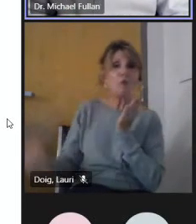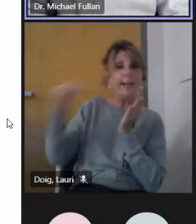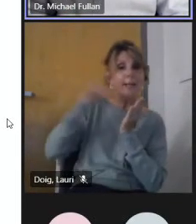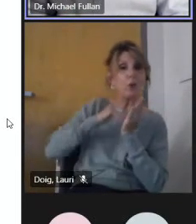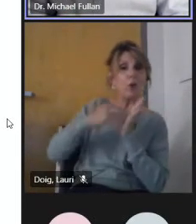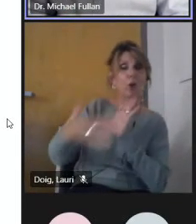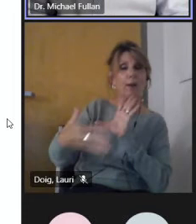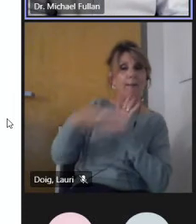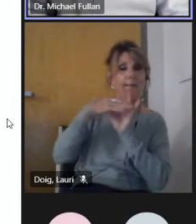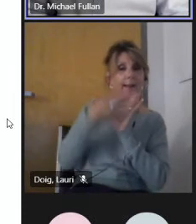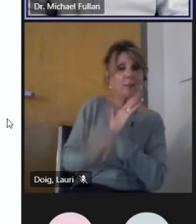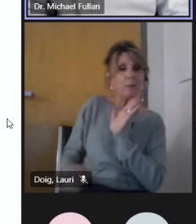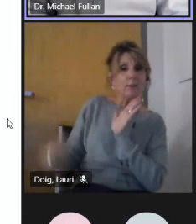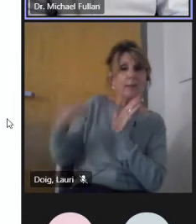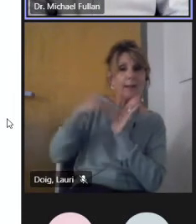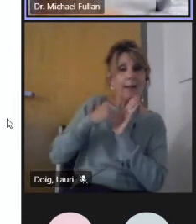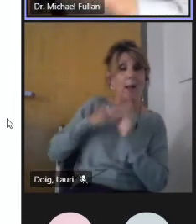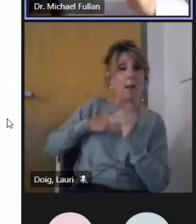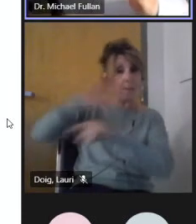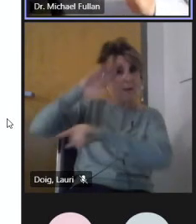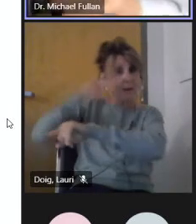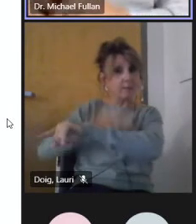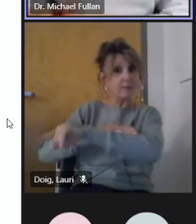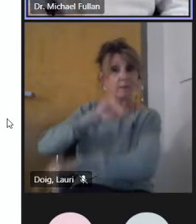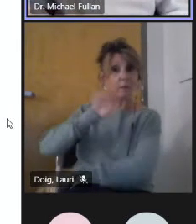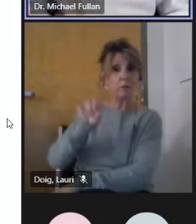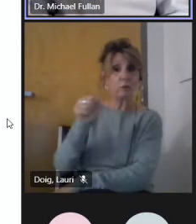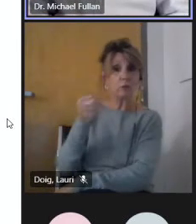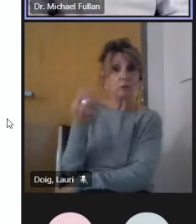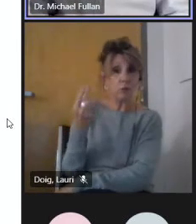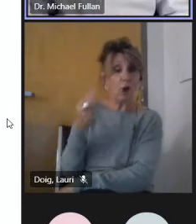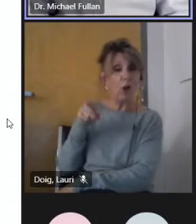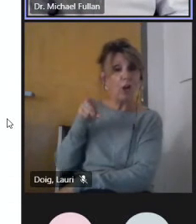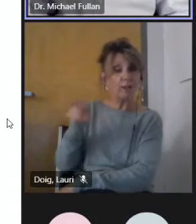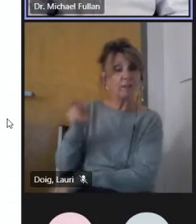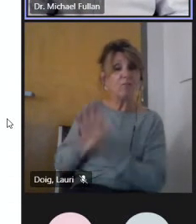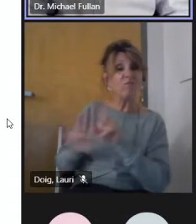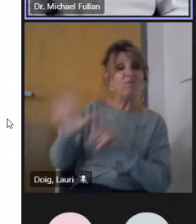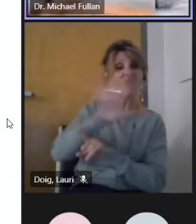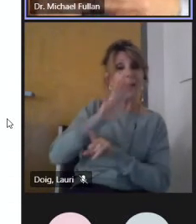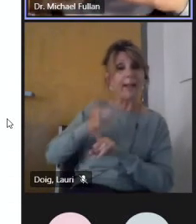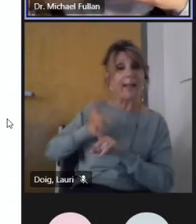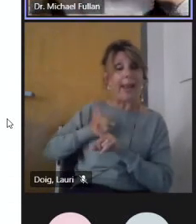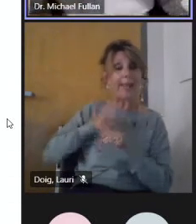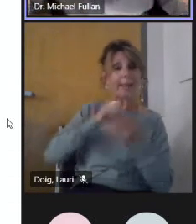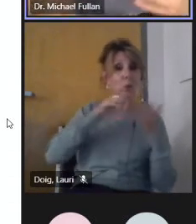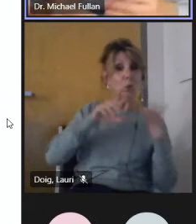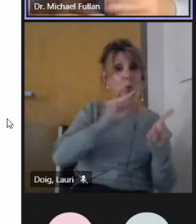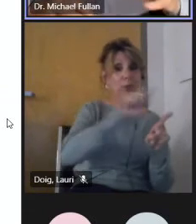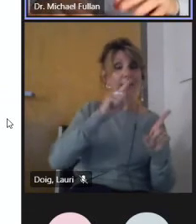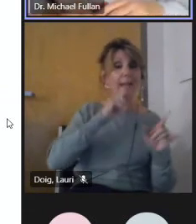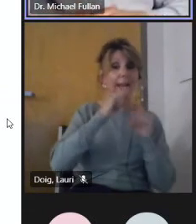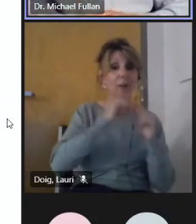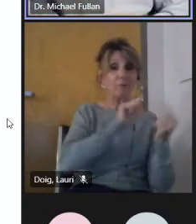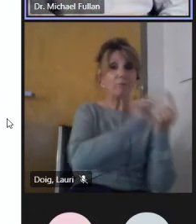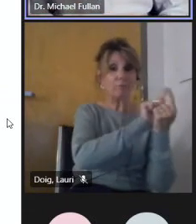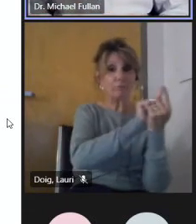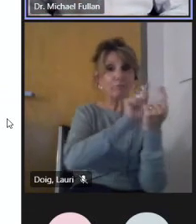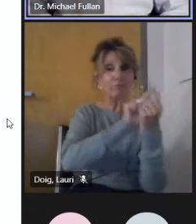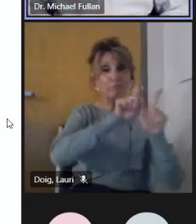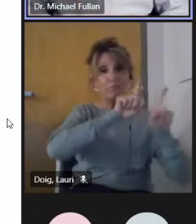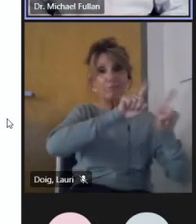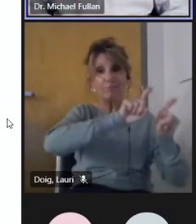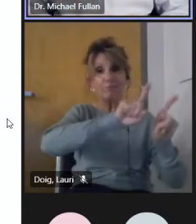that my son Josh is finding in his interviews with students across the country. And if you take engagement, it's hard to